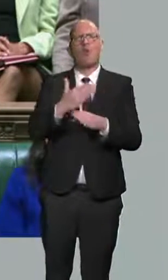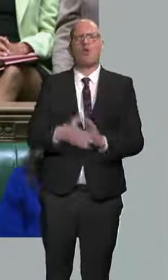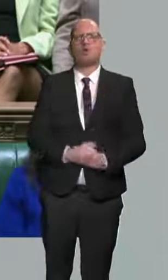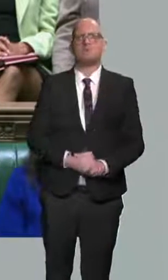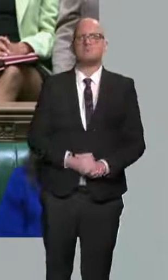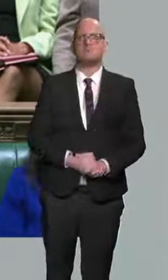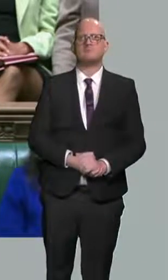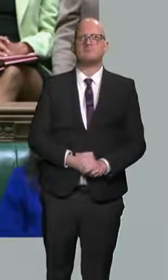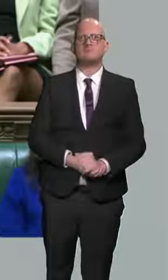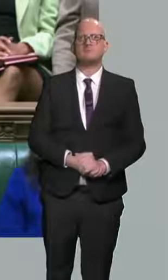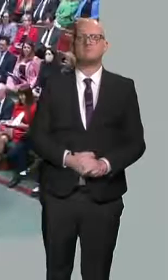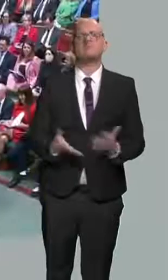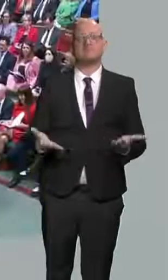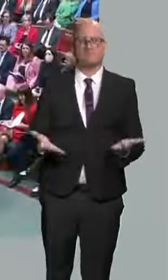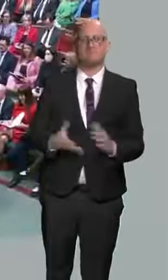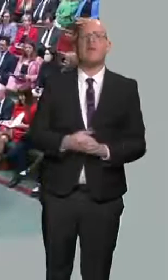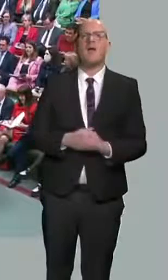Mr Speaker,